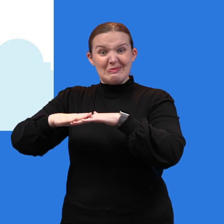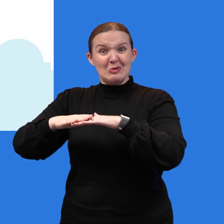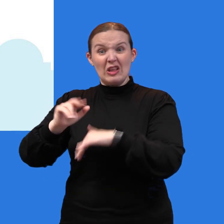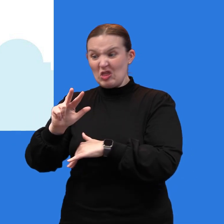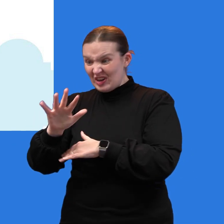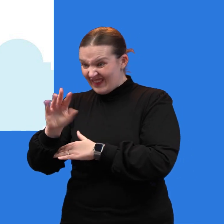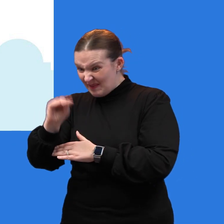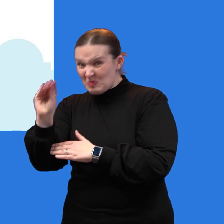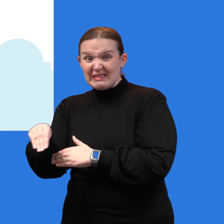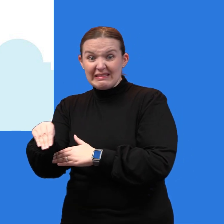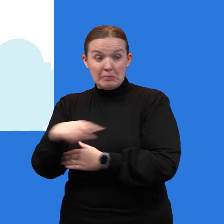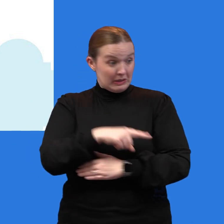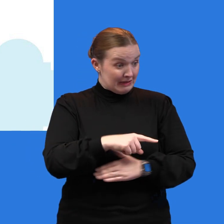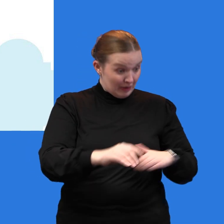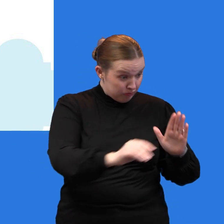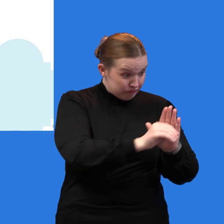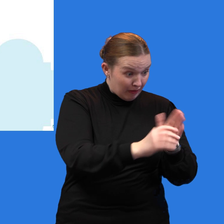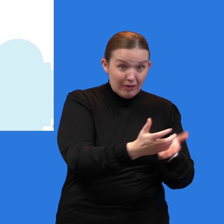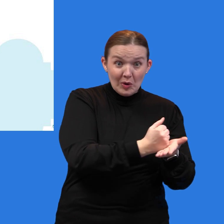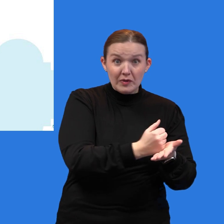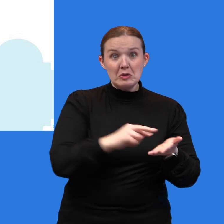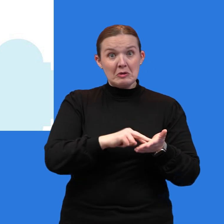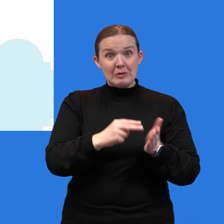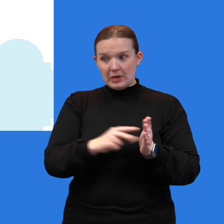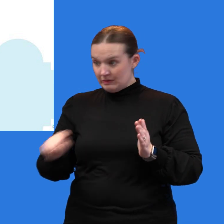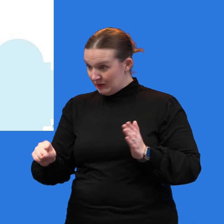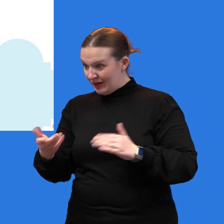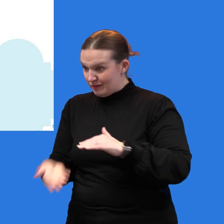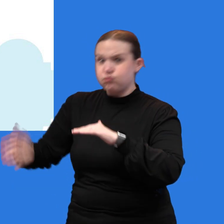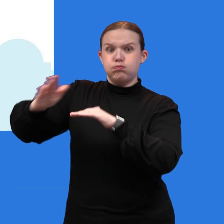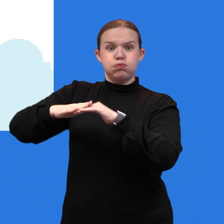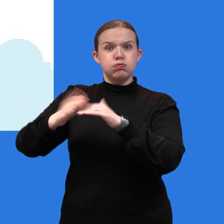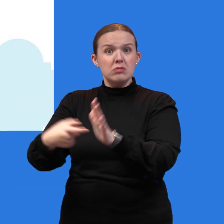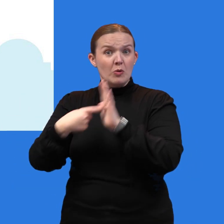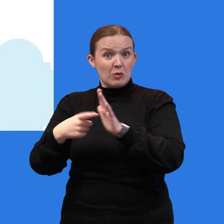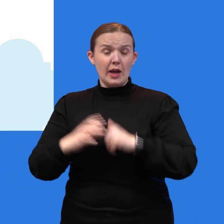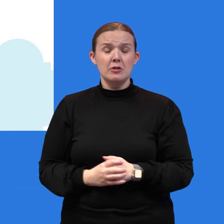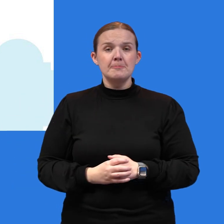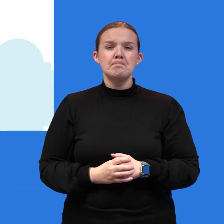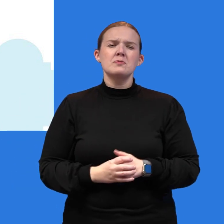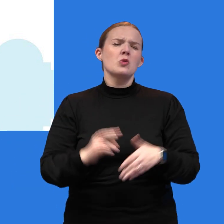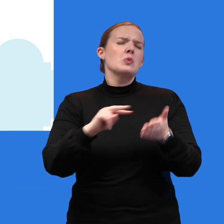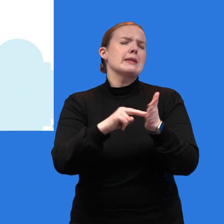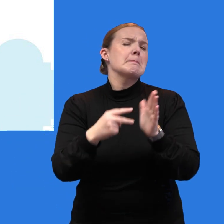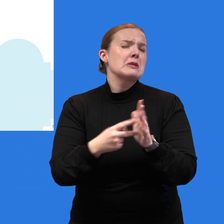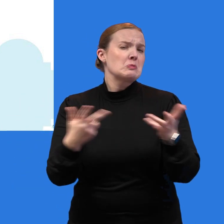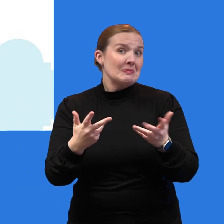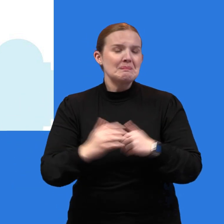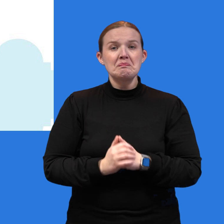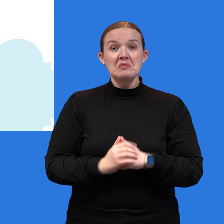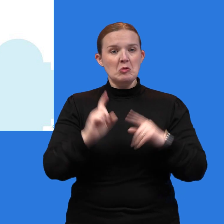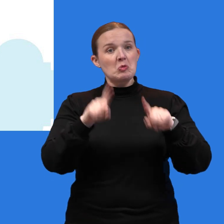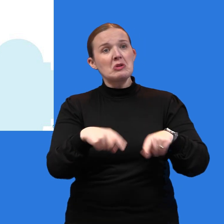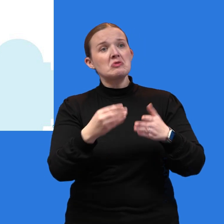% to make up for the loss of revenue from property taxes. That means if you went to your store and spent